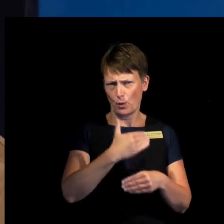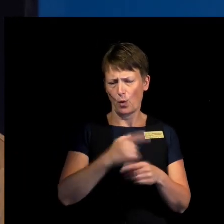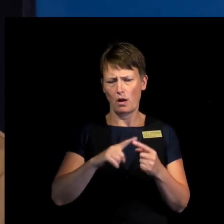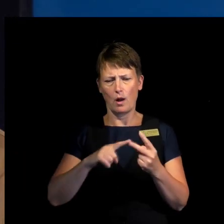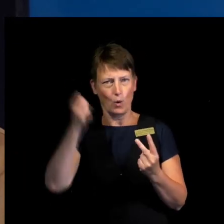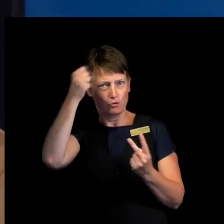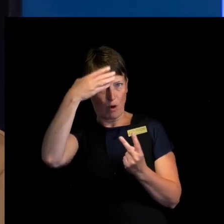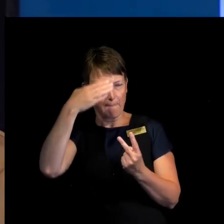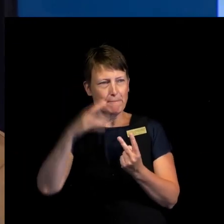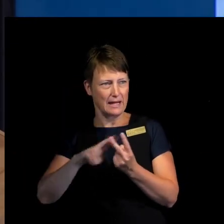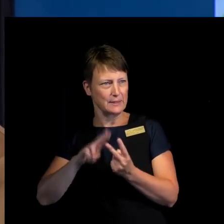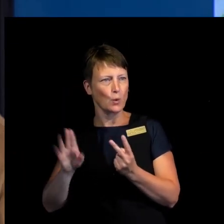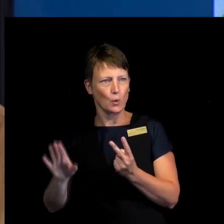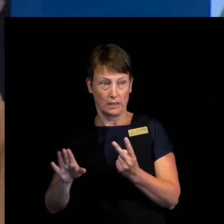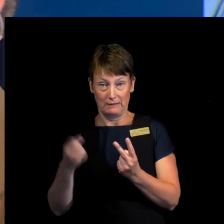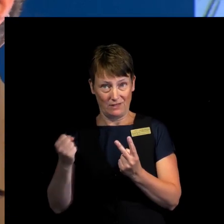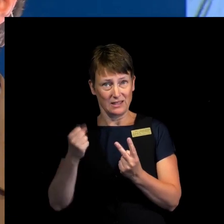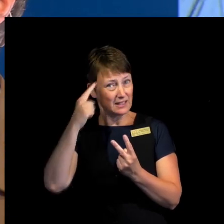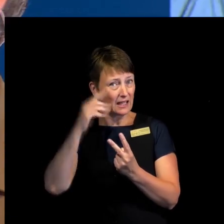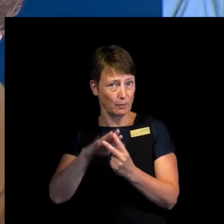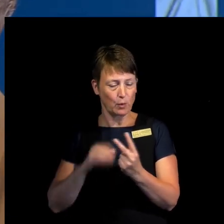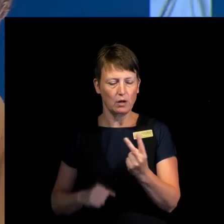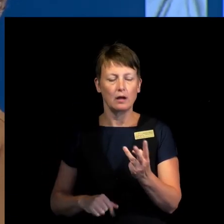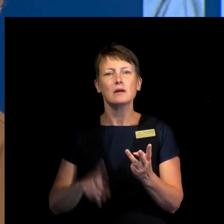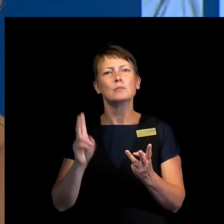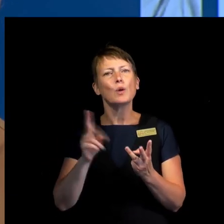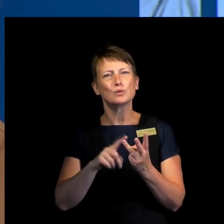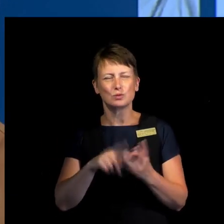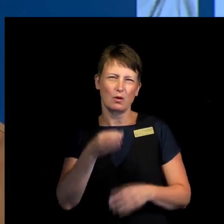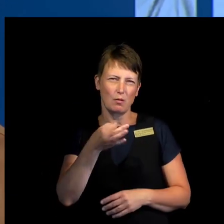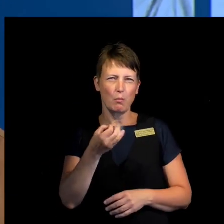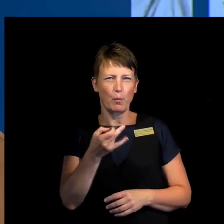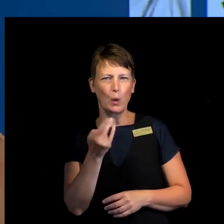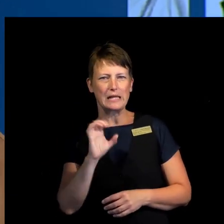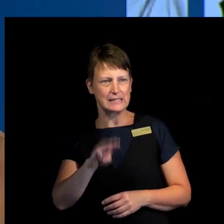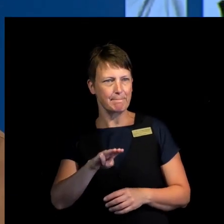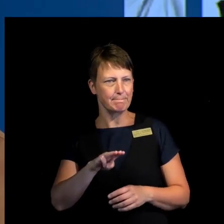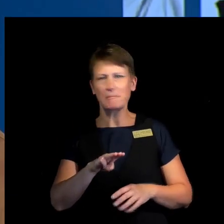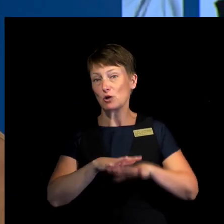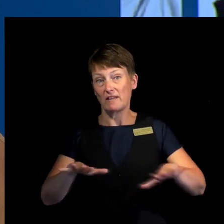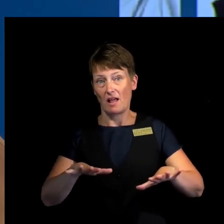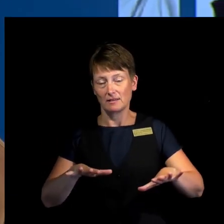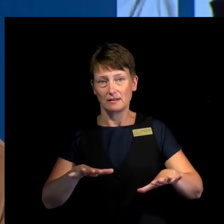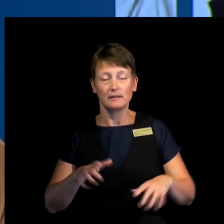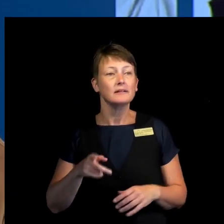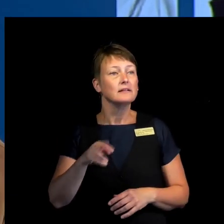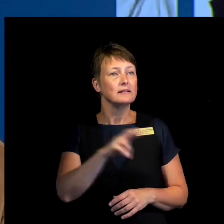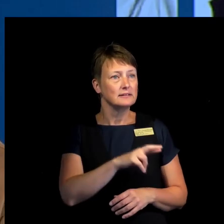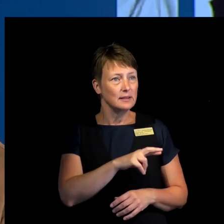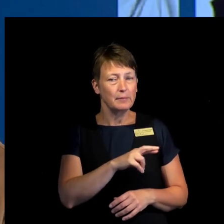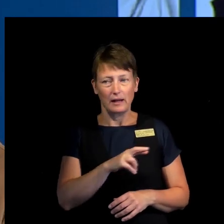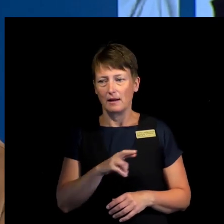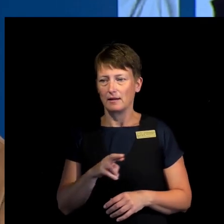administration should not be underestimated, but also we see the rise of populism in general. When a person like Philippines in the Philippines